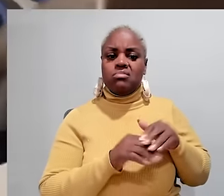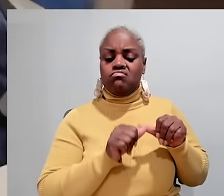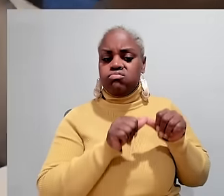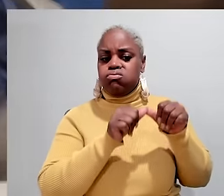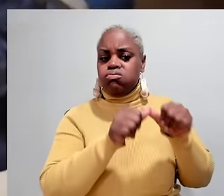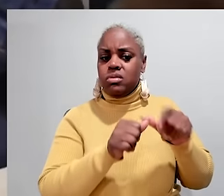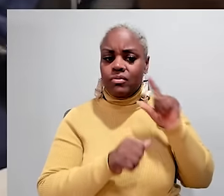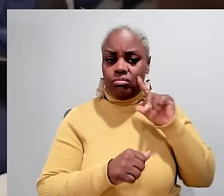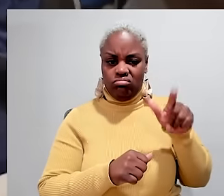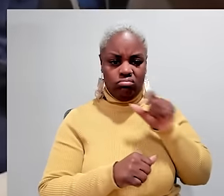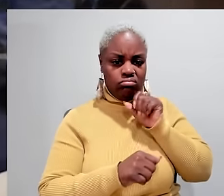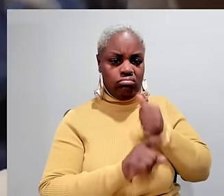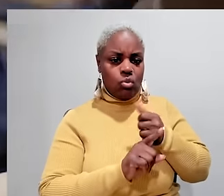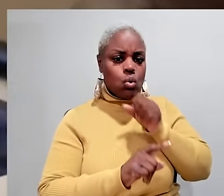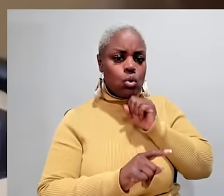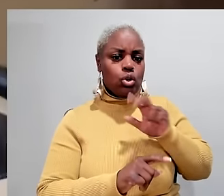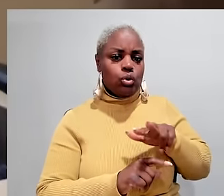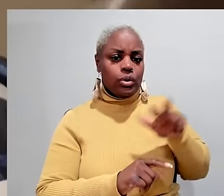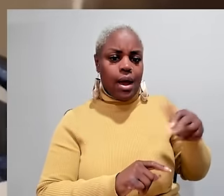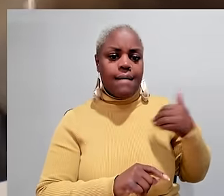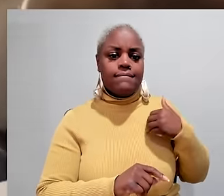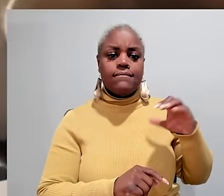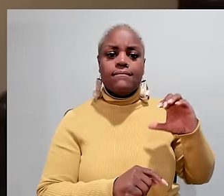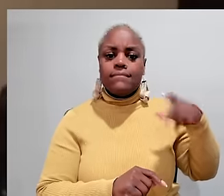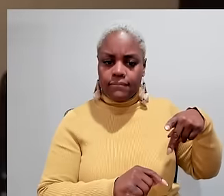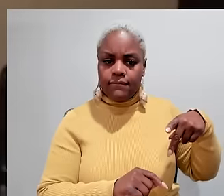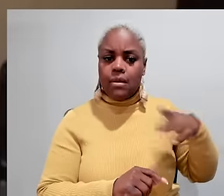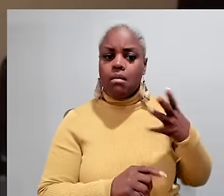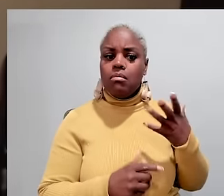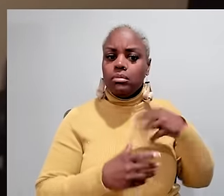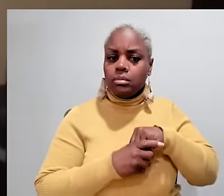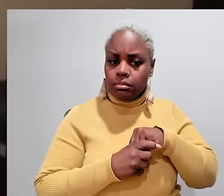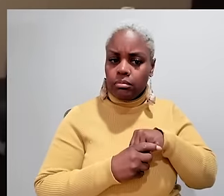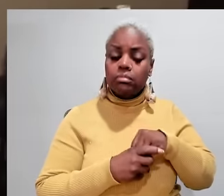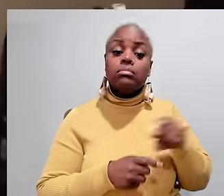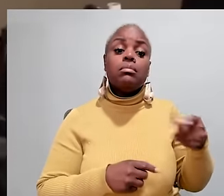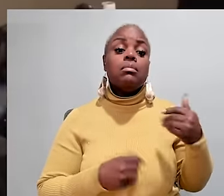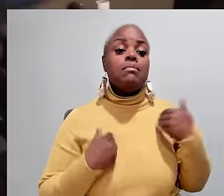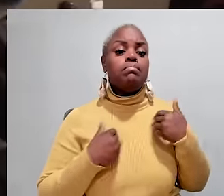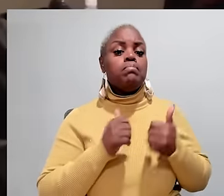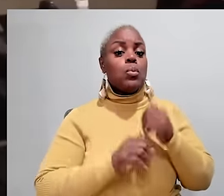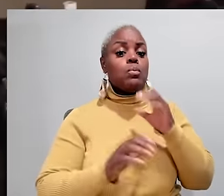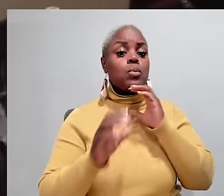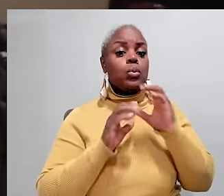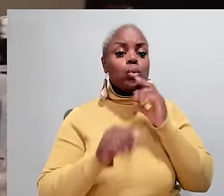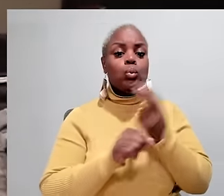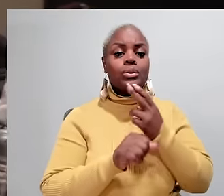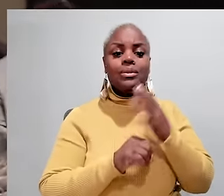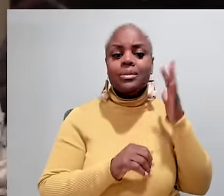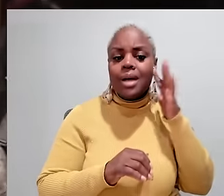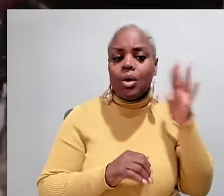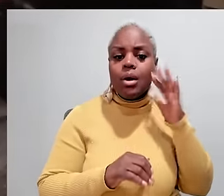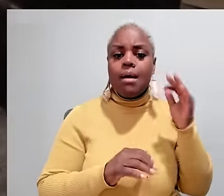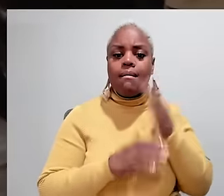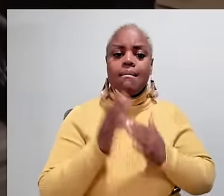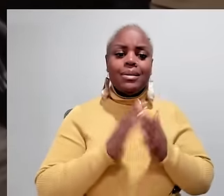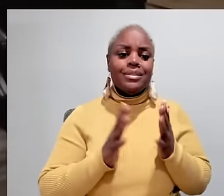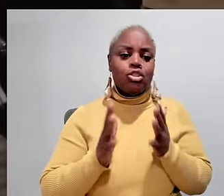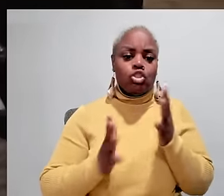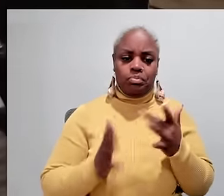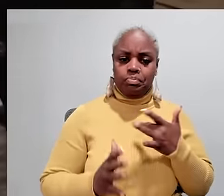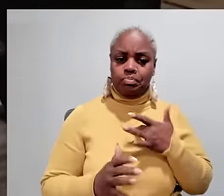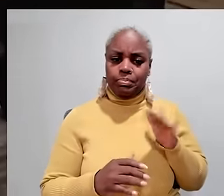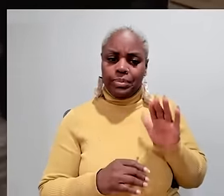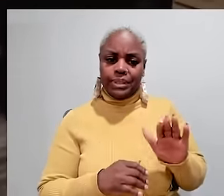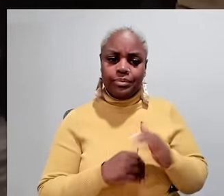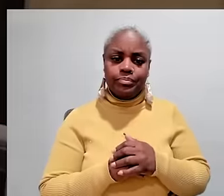awfully has been by Tyler cork inside the 33 year old has cerebral palsy and autism